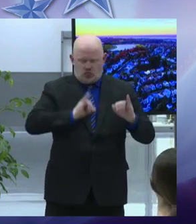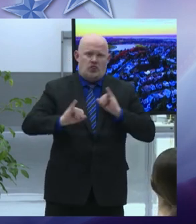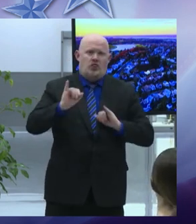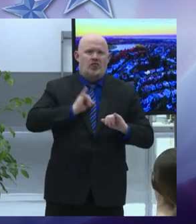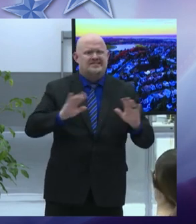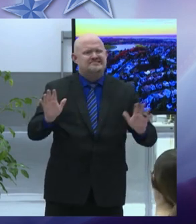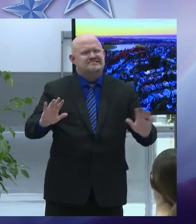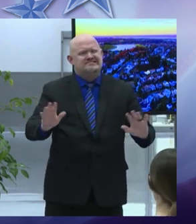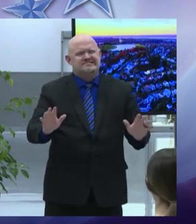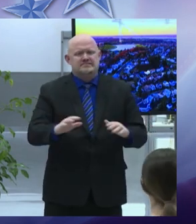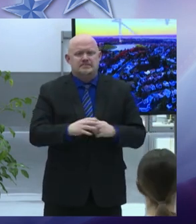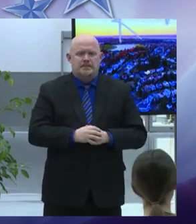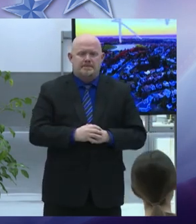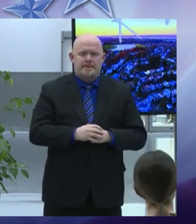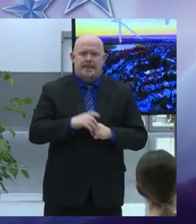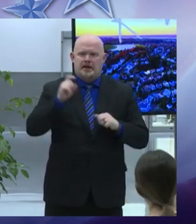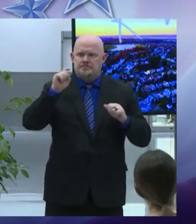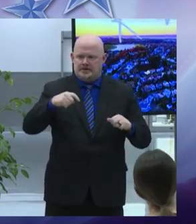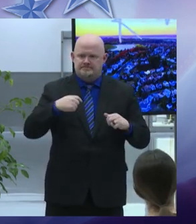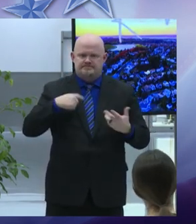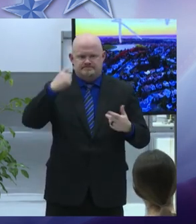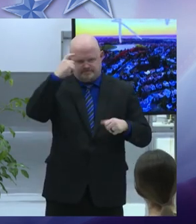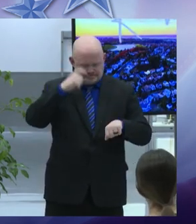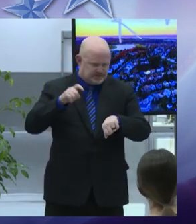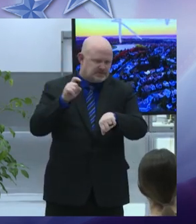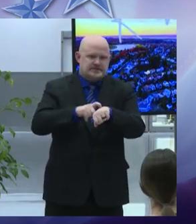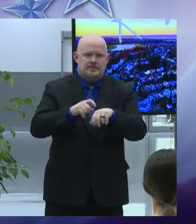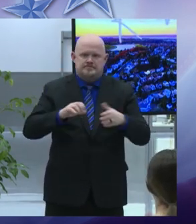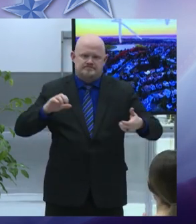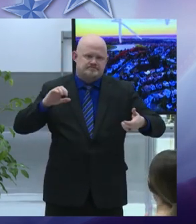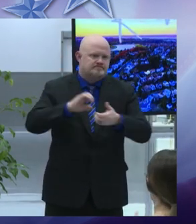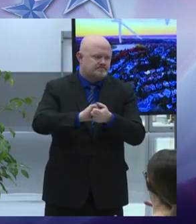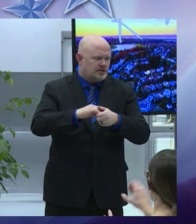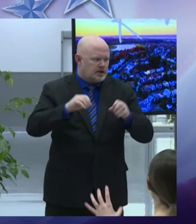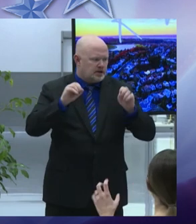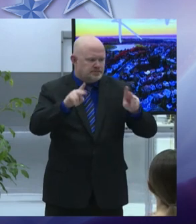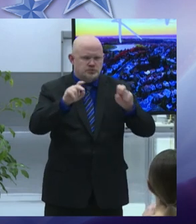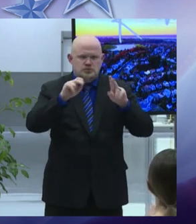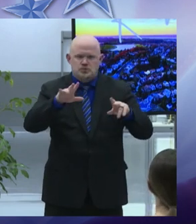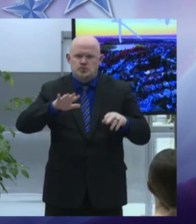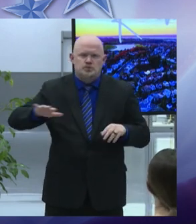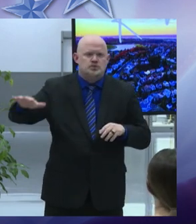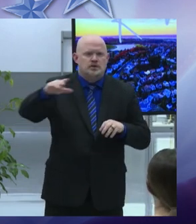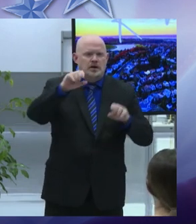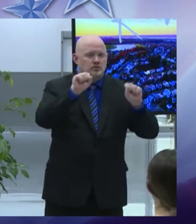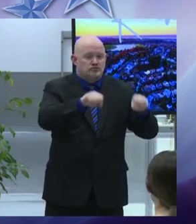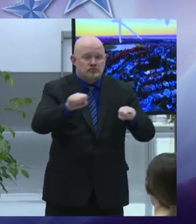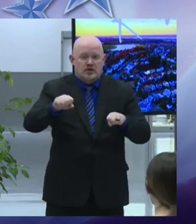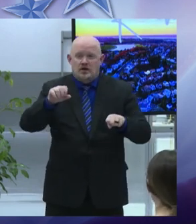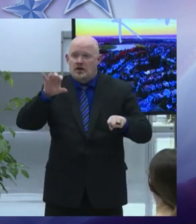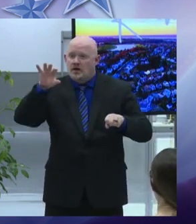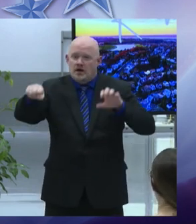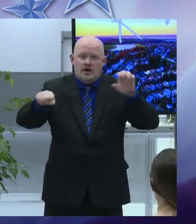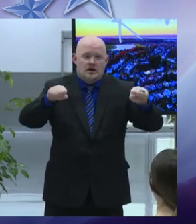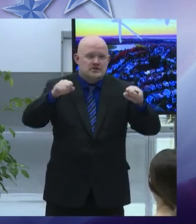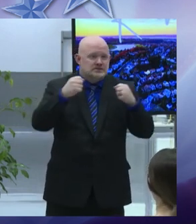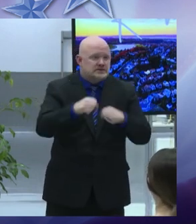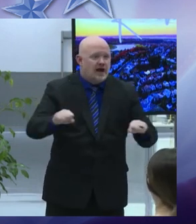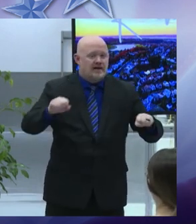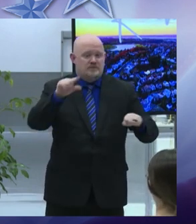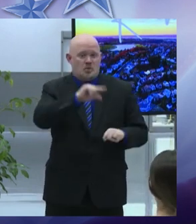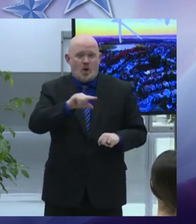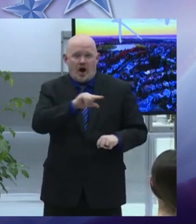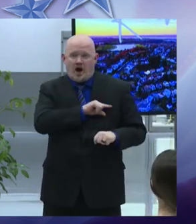side reach higher and seize the opportunities presented to us to improve the safety and quality of life for all our residents for now